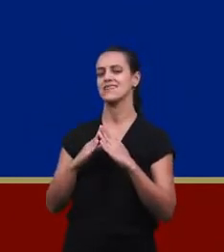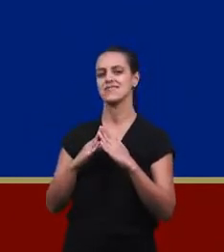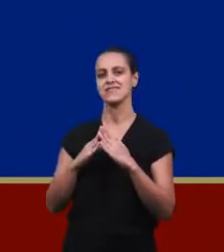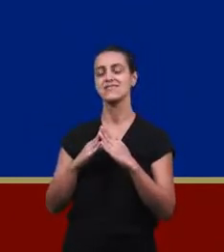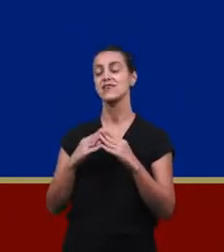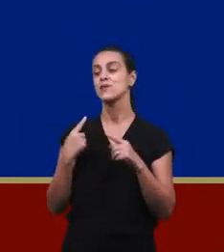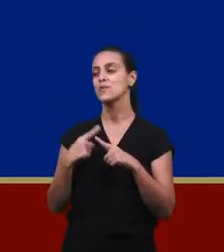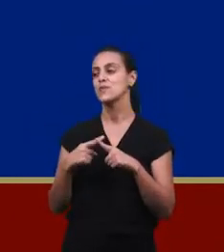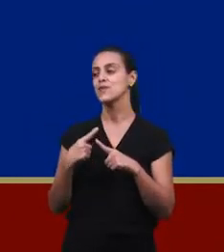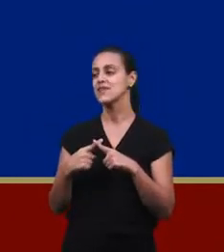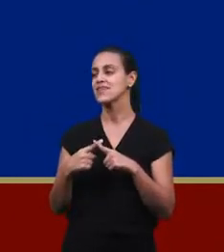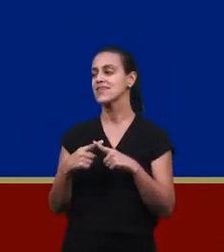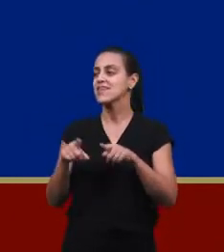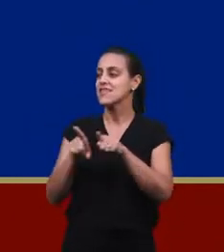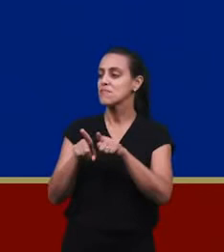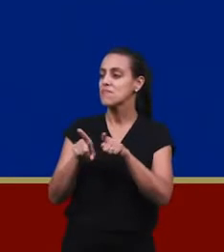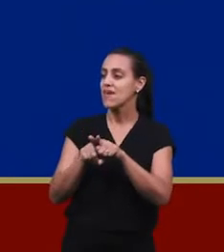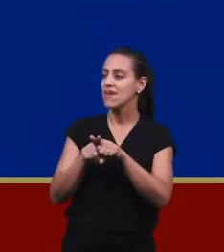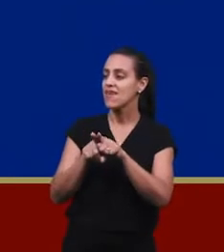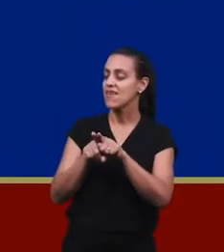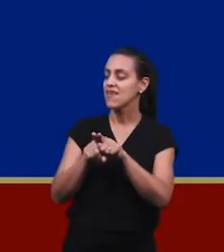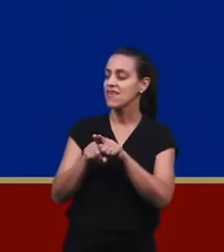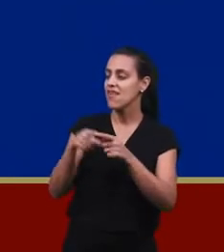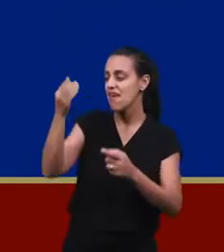because he also is a son of Abraham.